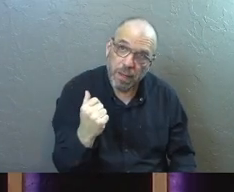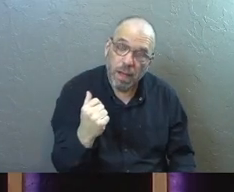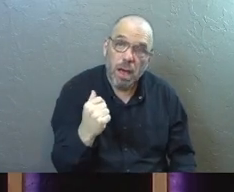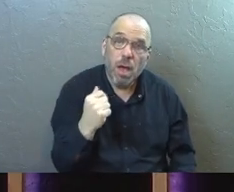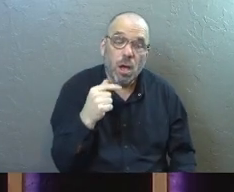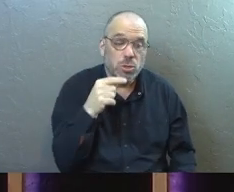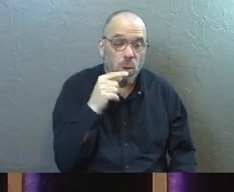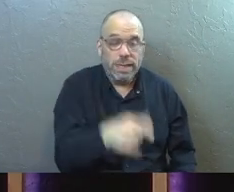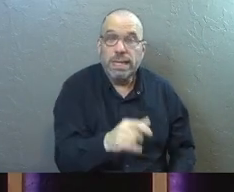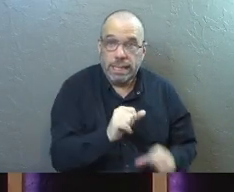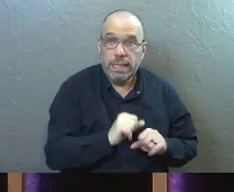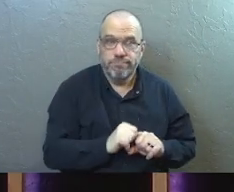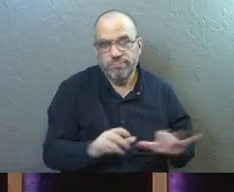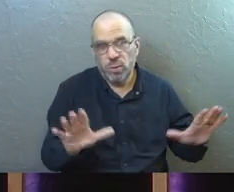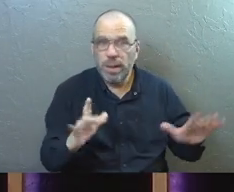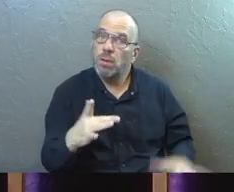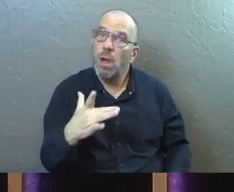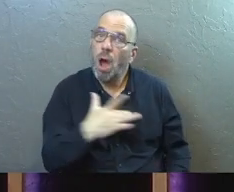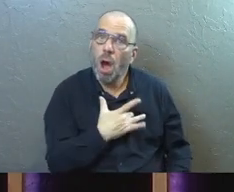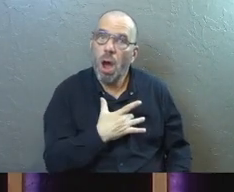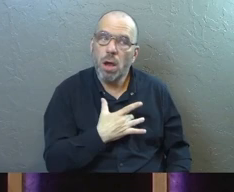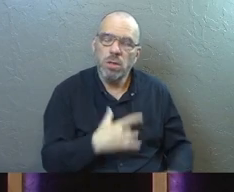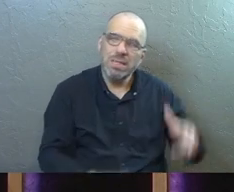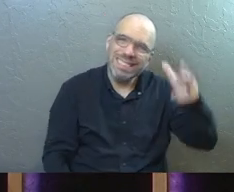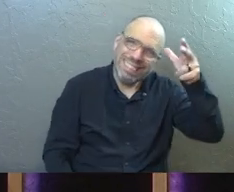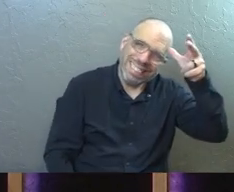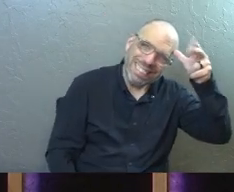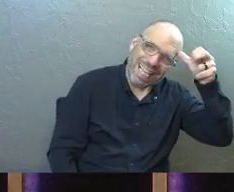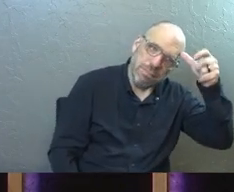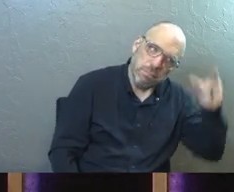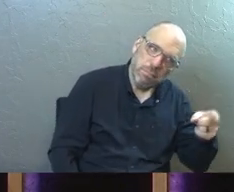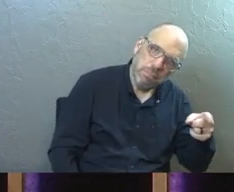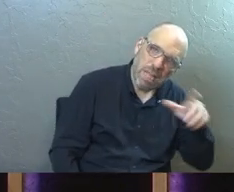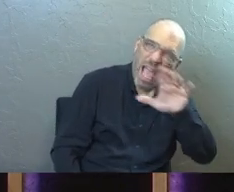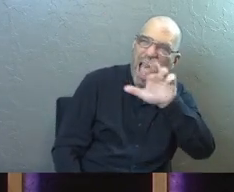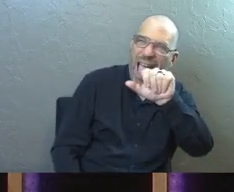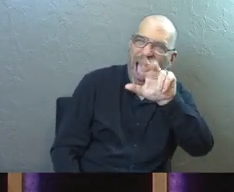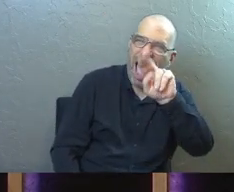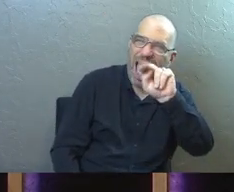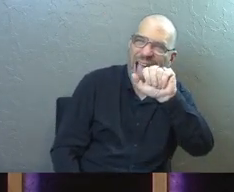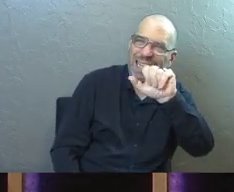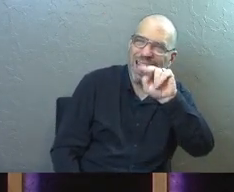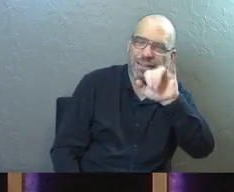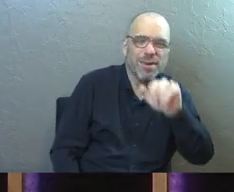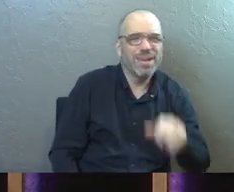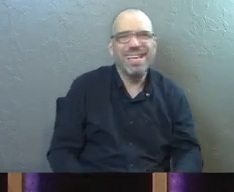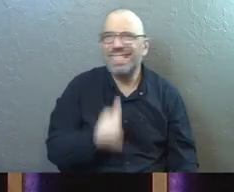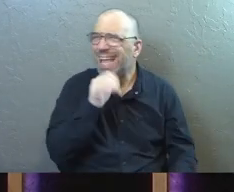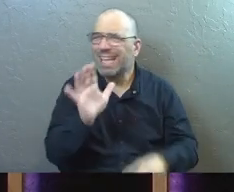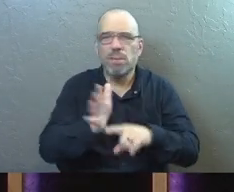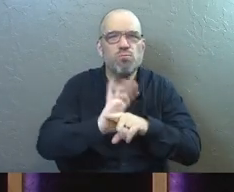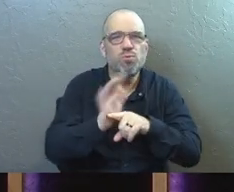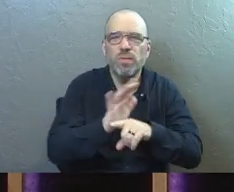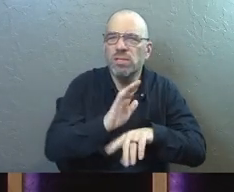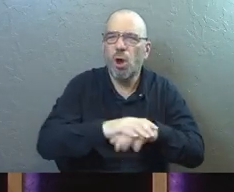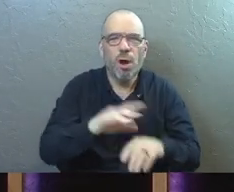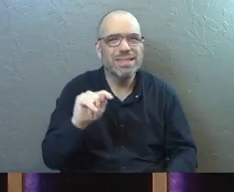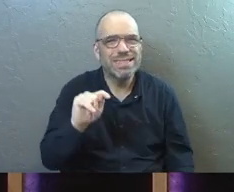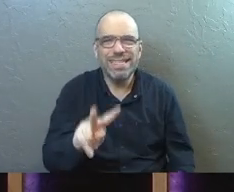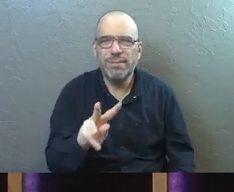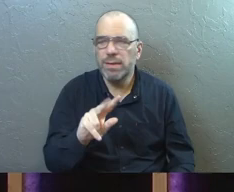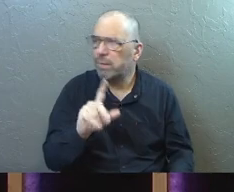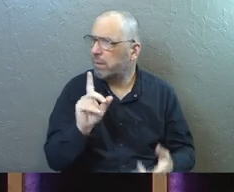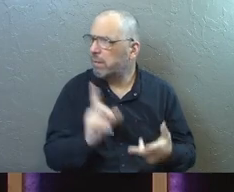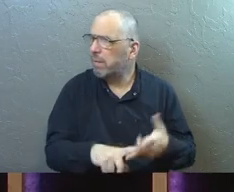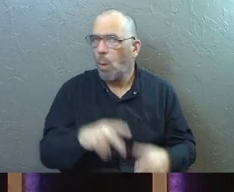he had surrendered his heart to Satan. And this is not like Hollywood, right? This is